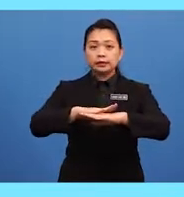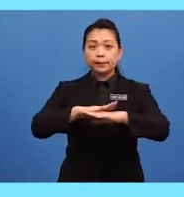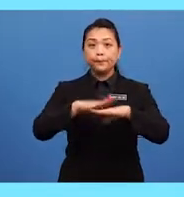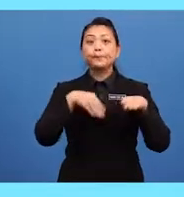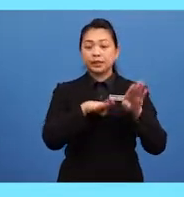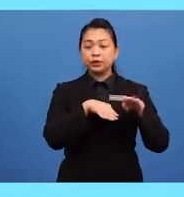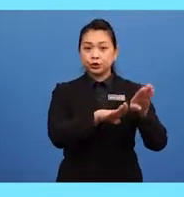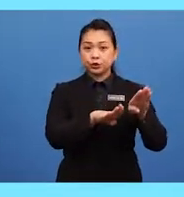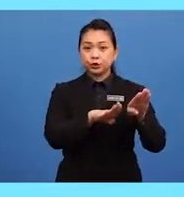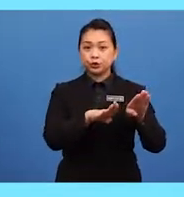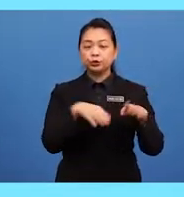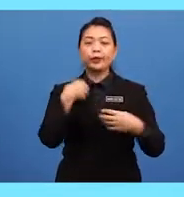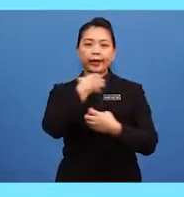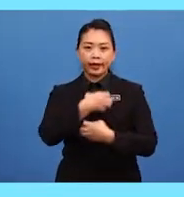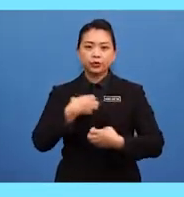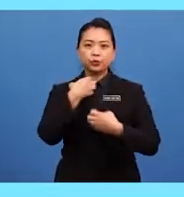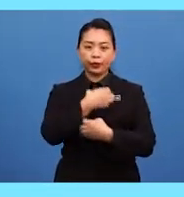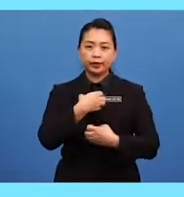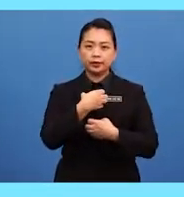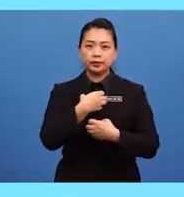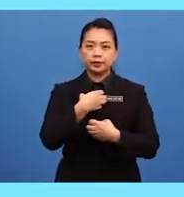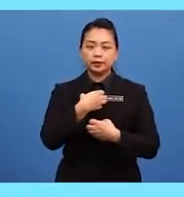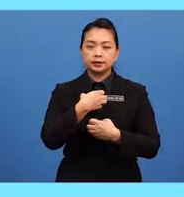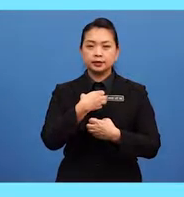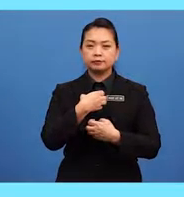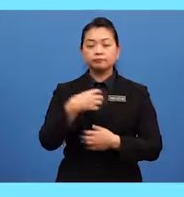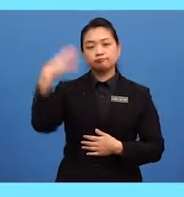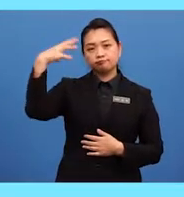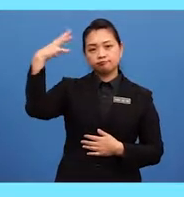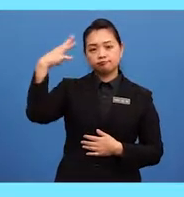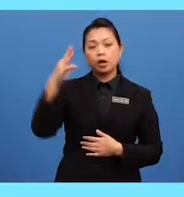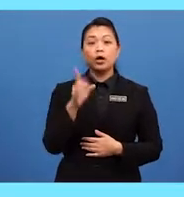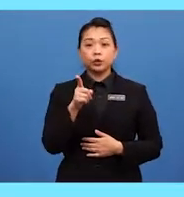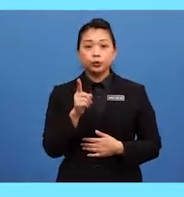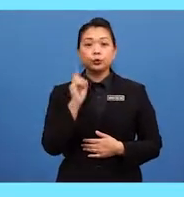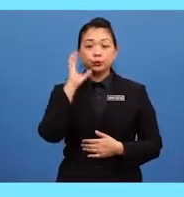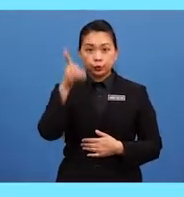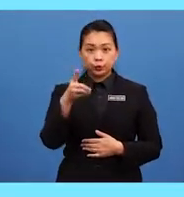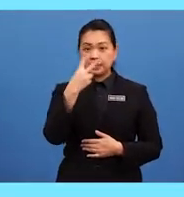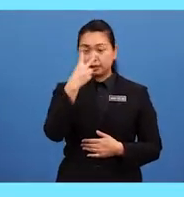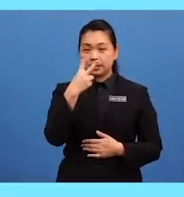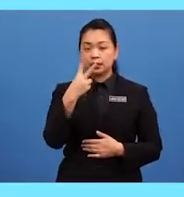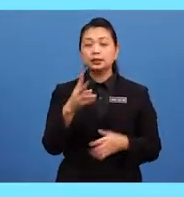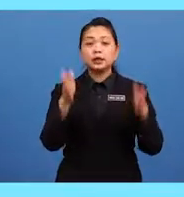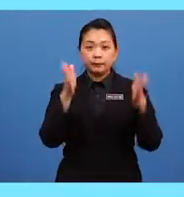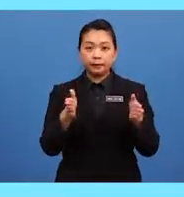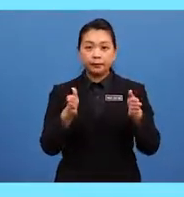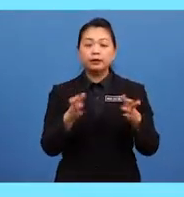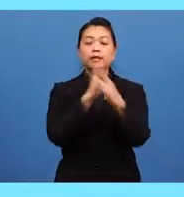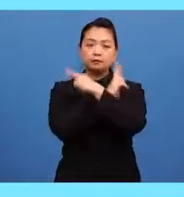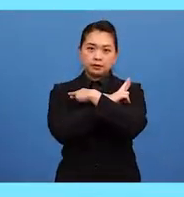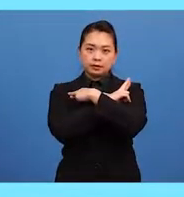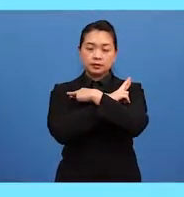enjoying the company of the sunny sun, you could see people resting under the parasols,